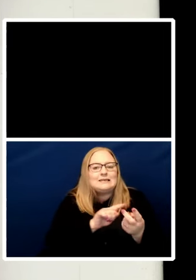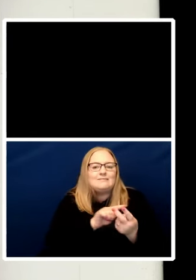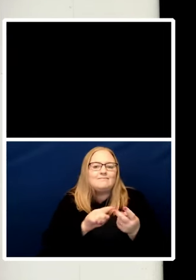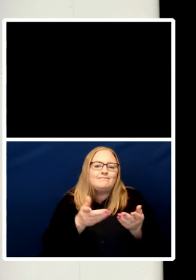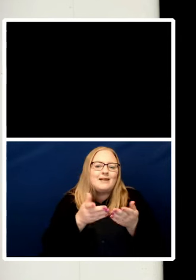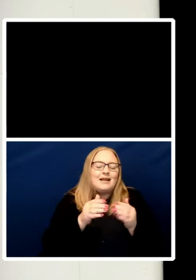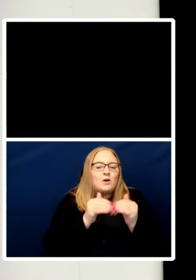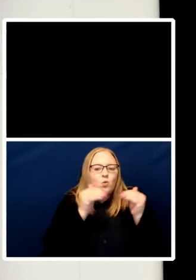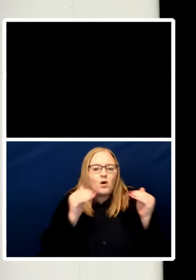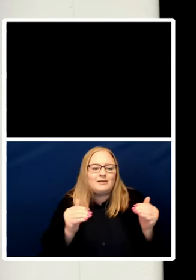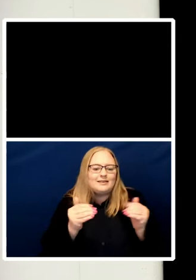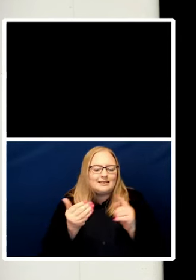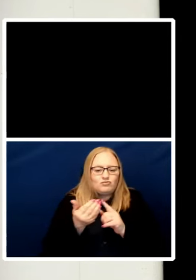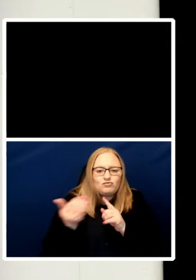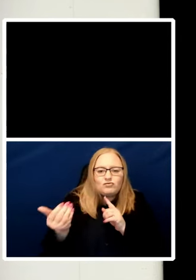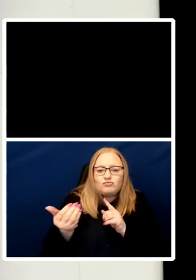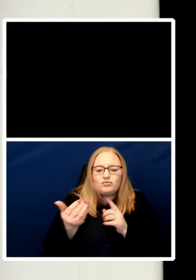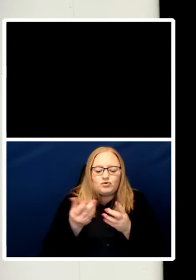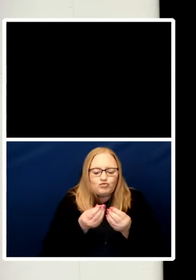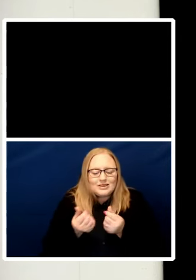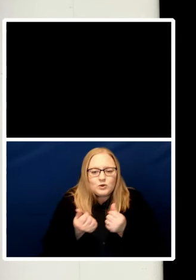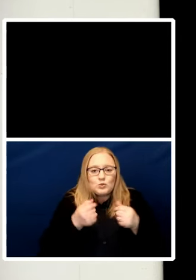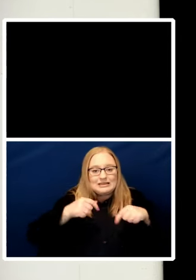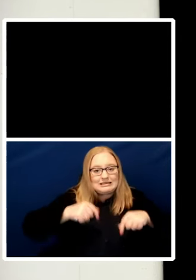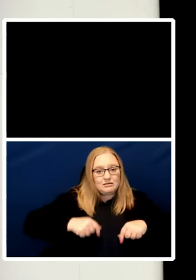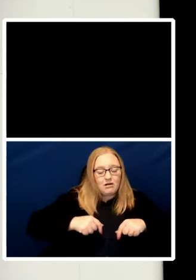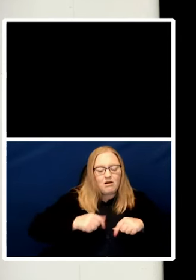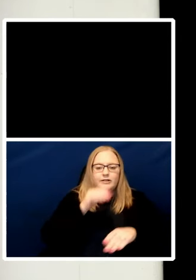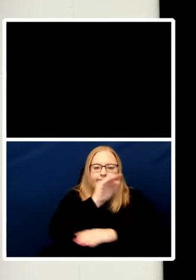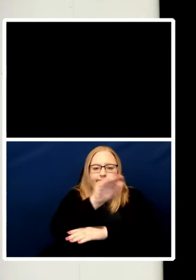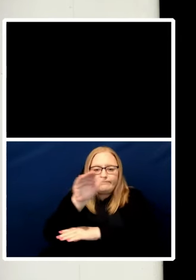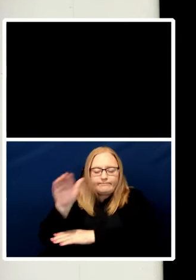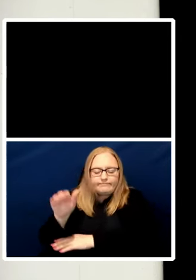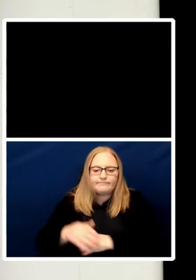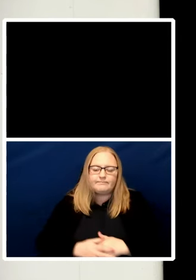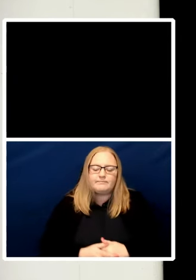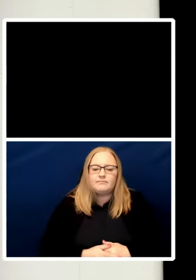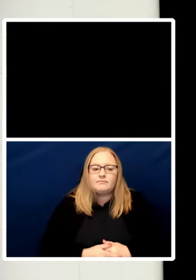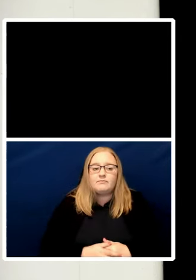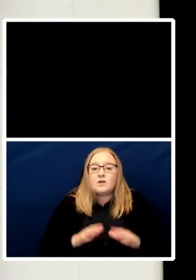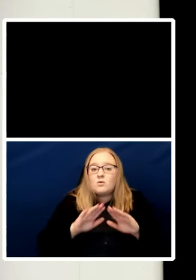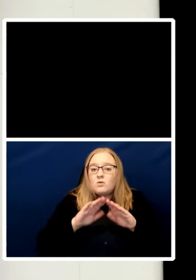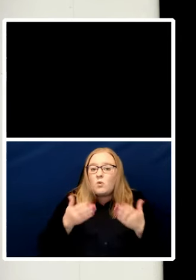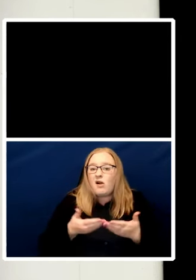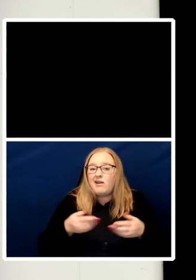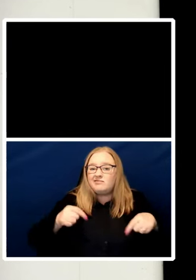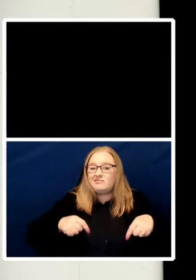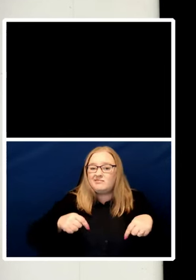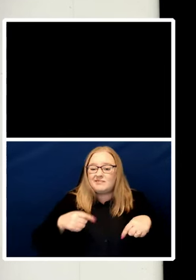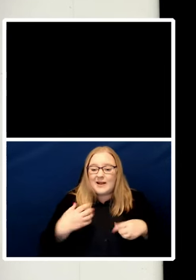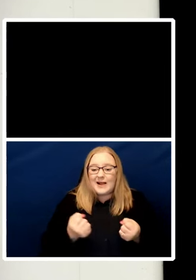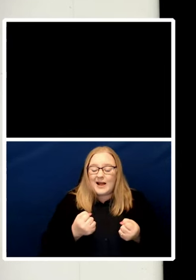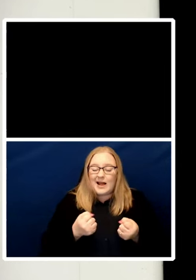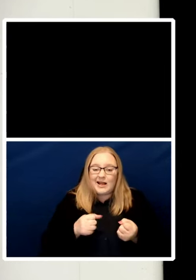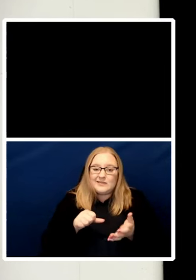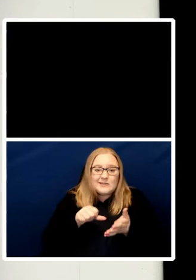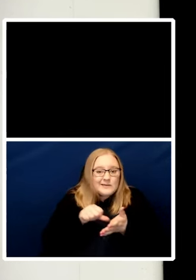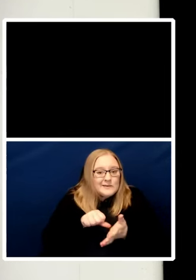home and abroad. The world is in turmoil, ravaged by wars,